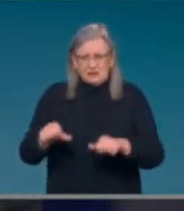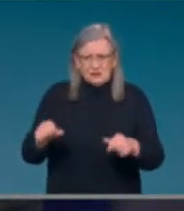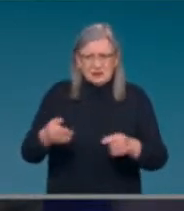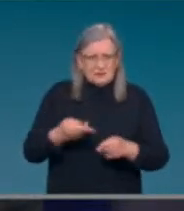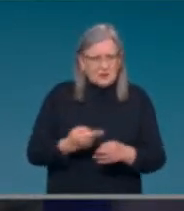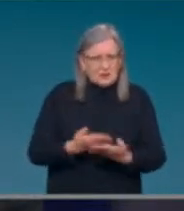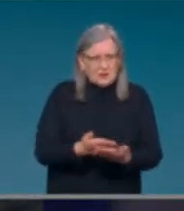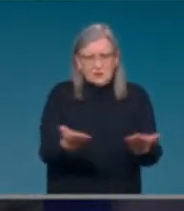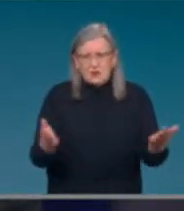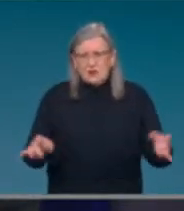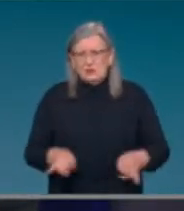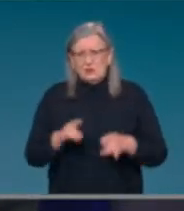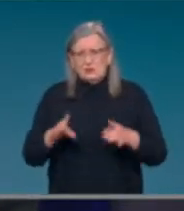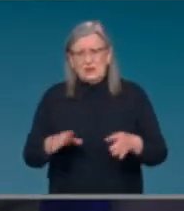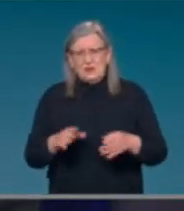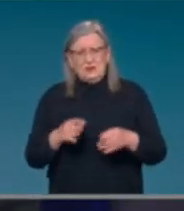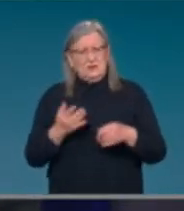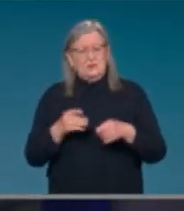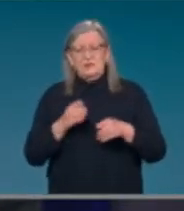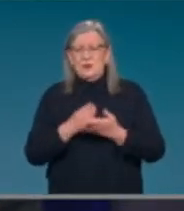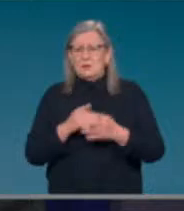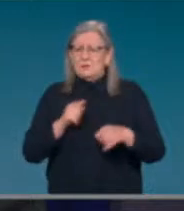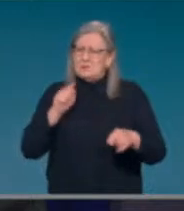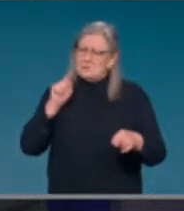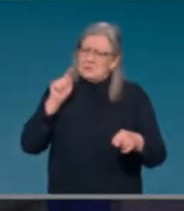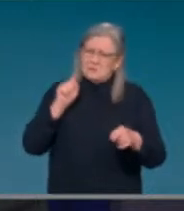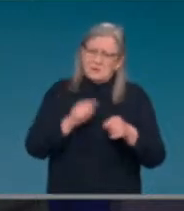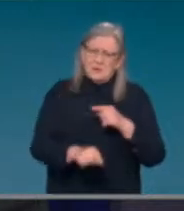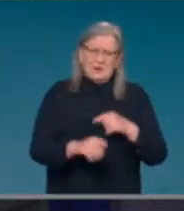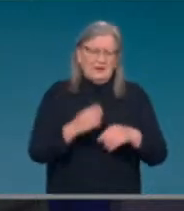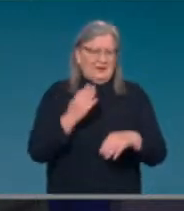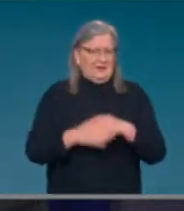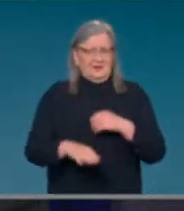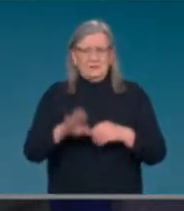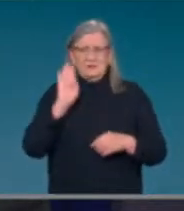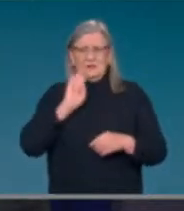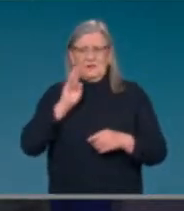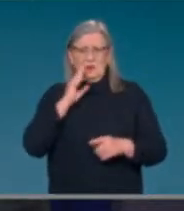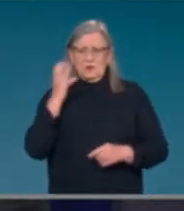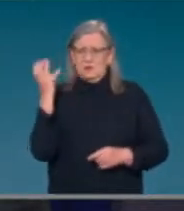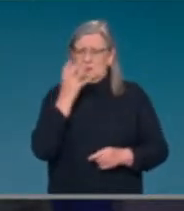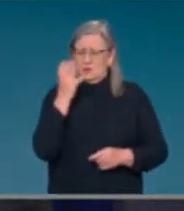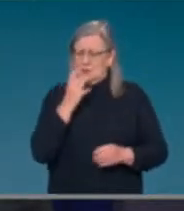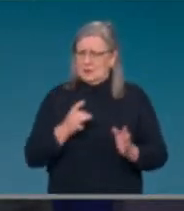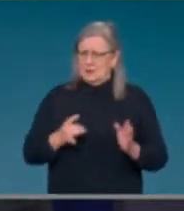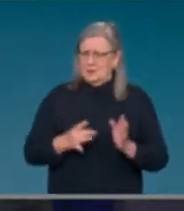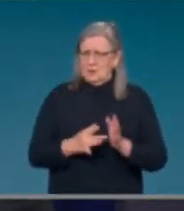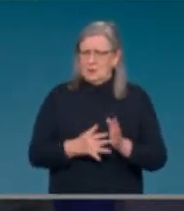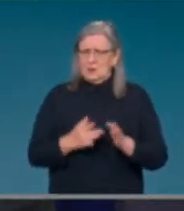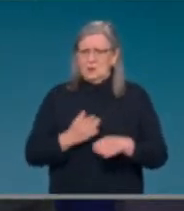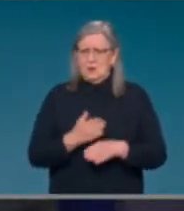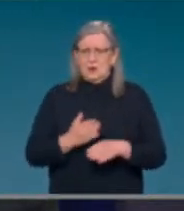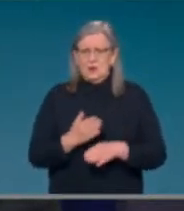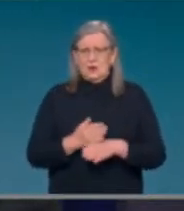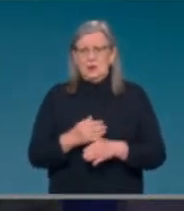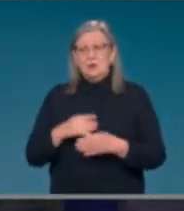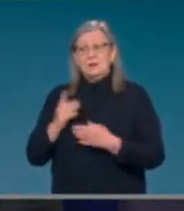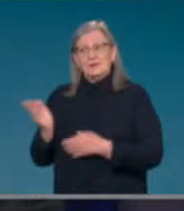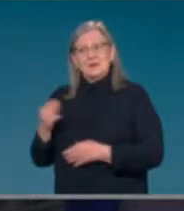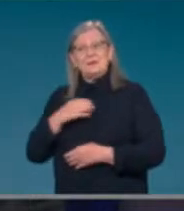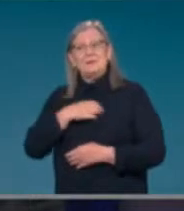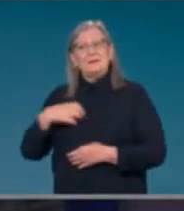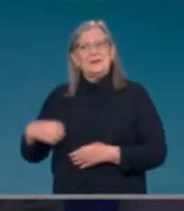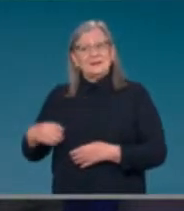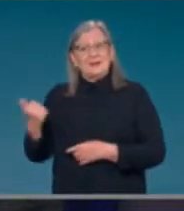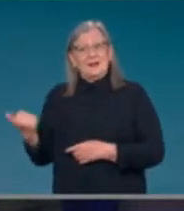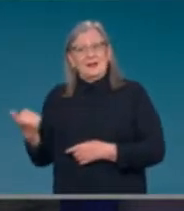work the team has ever done. And as the Minister said, this is the result of a team effort. And no sooner